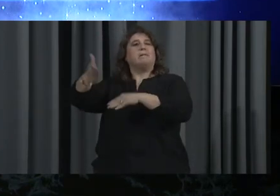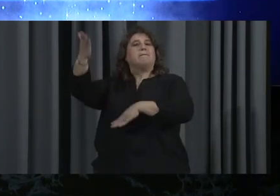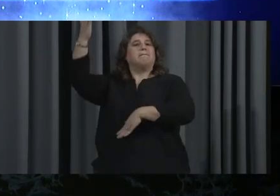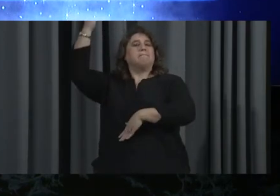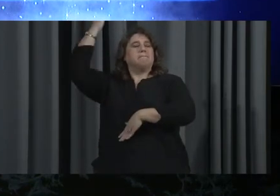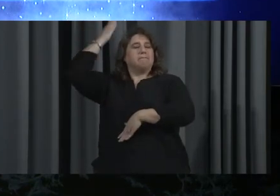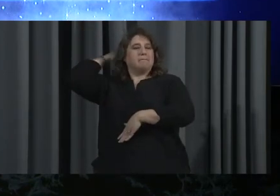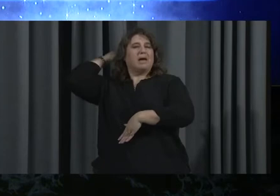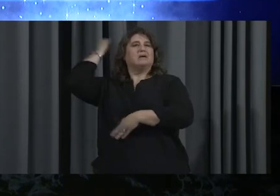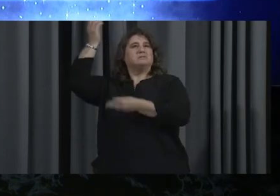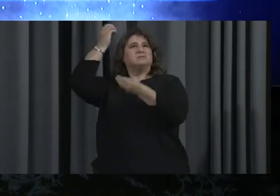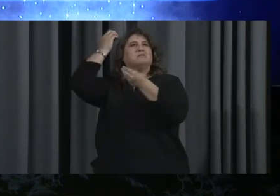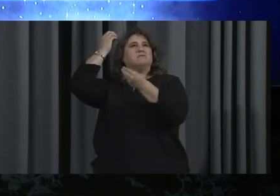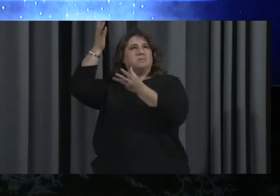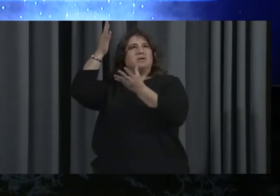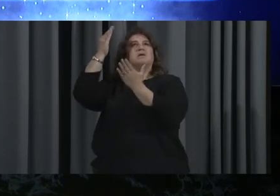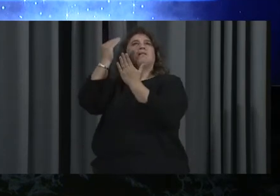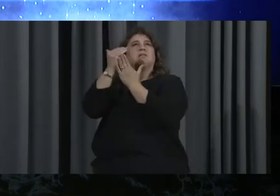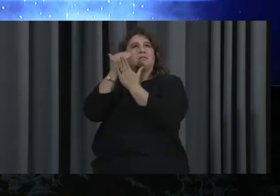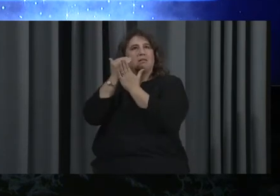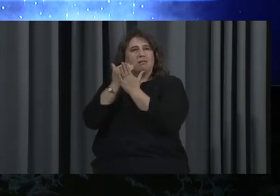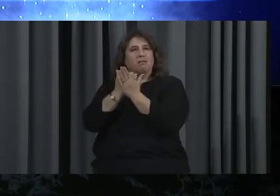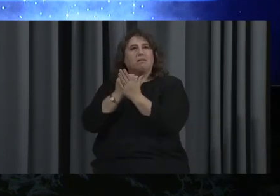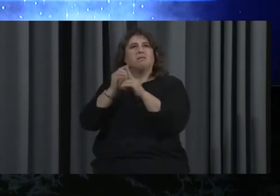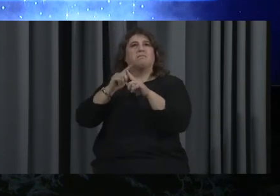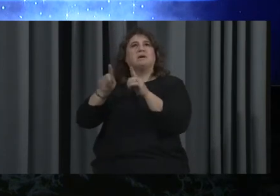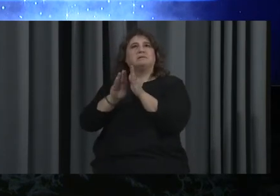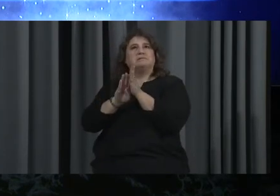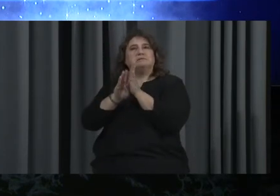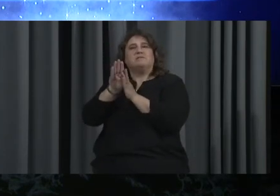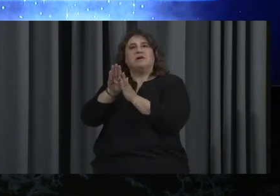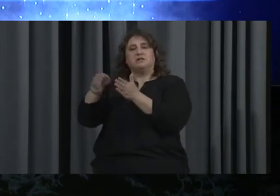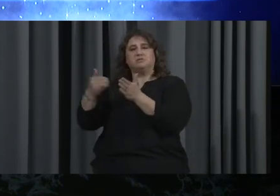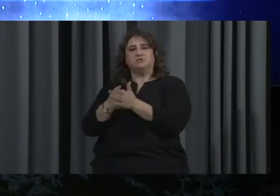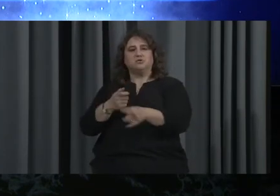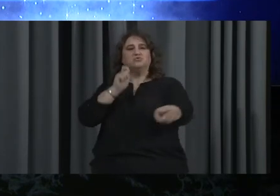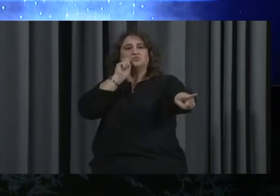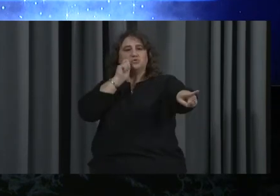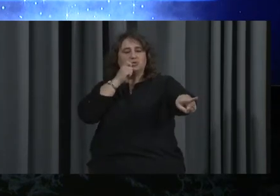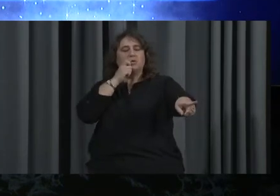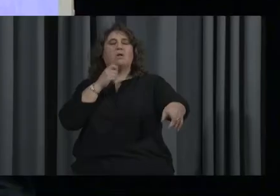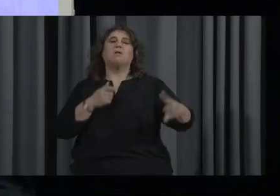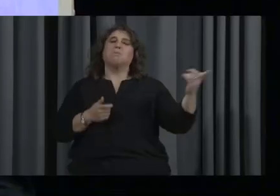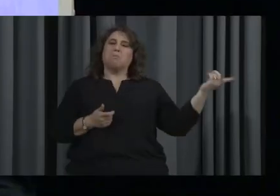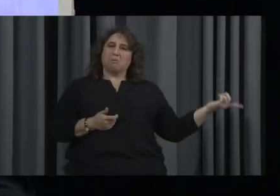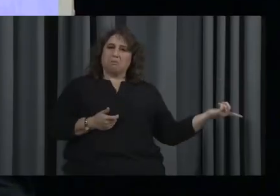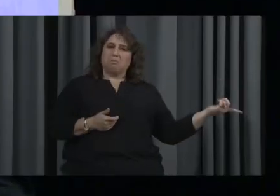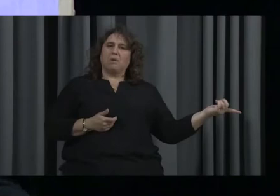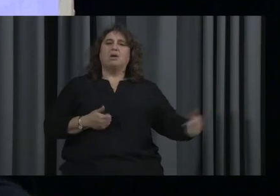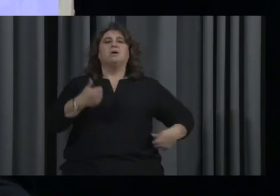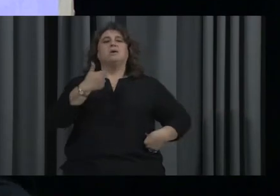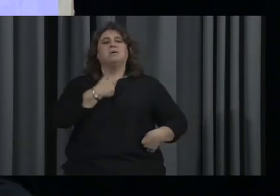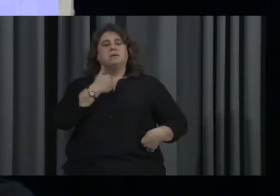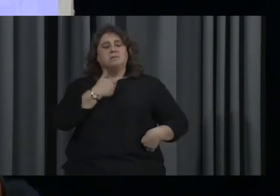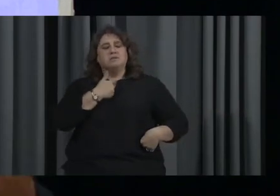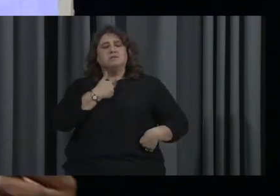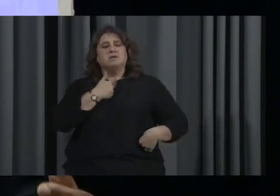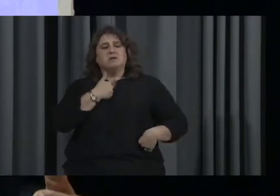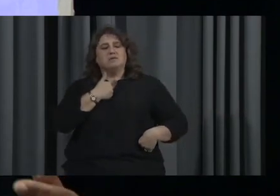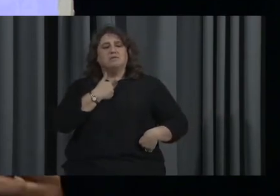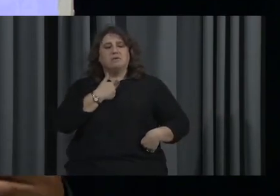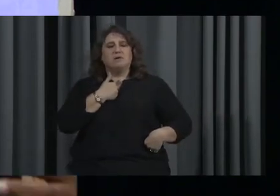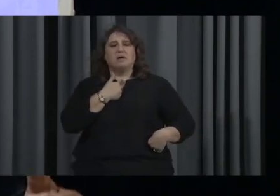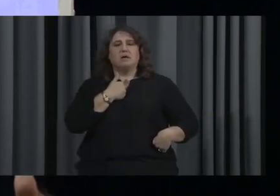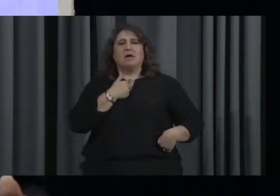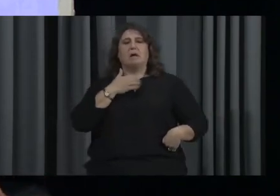enter in and develop in a new way. I think that's what awakening is. cool. Yeah, yeah. Yeah, and I think awakening is, you know, as we see